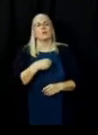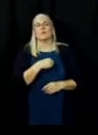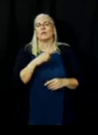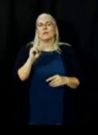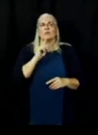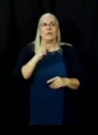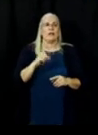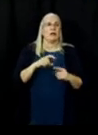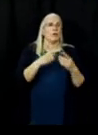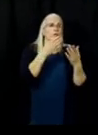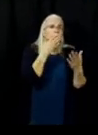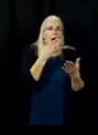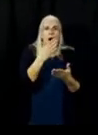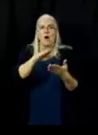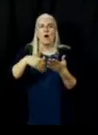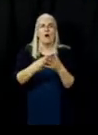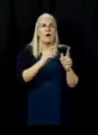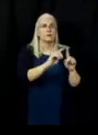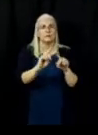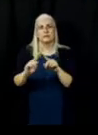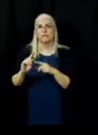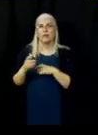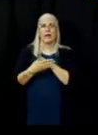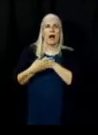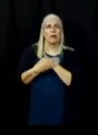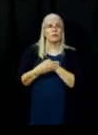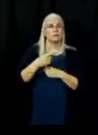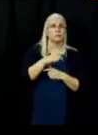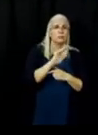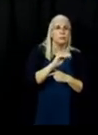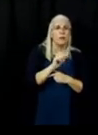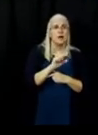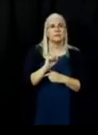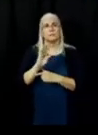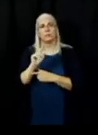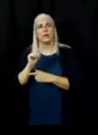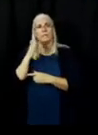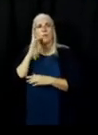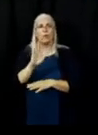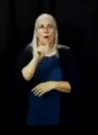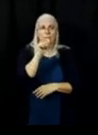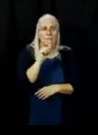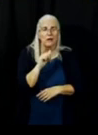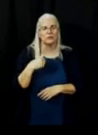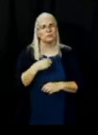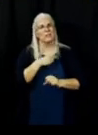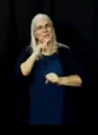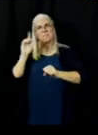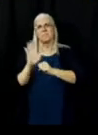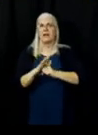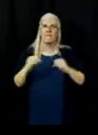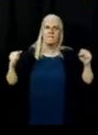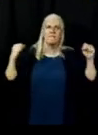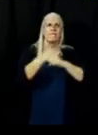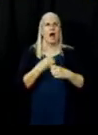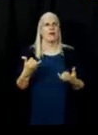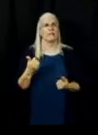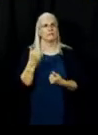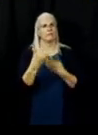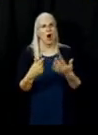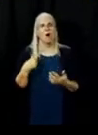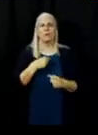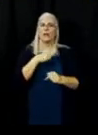for being patients. We are committed to fight this fire here in the counties with you and we are committed to serve you. Thank you.